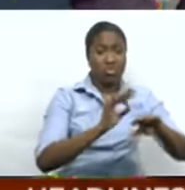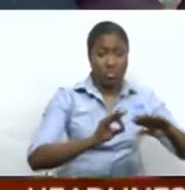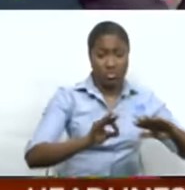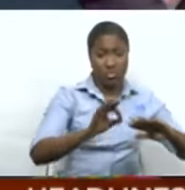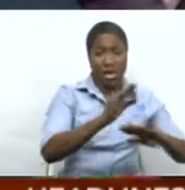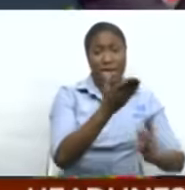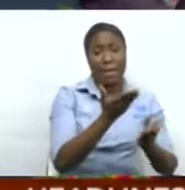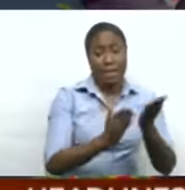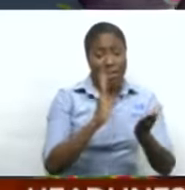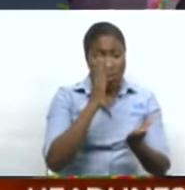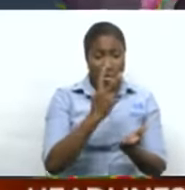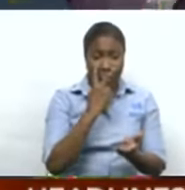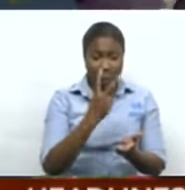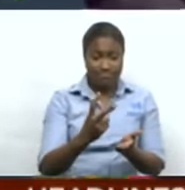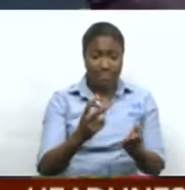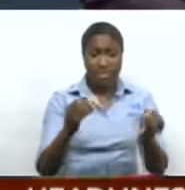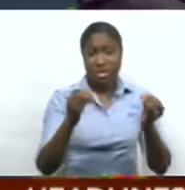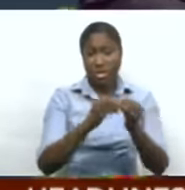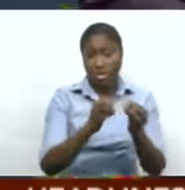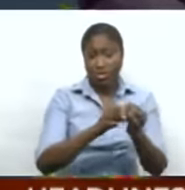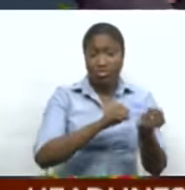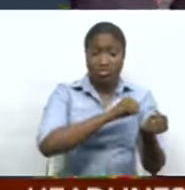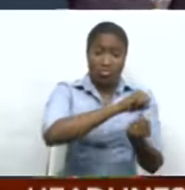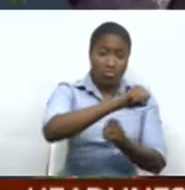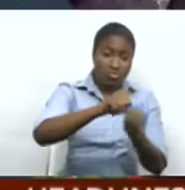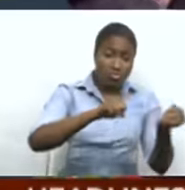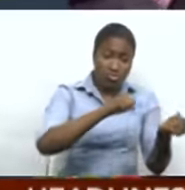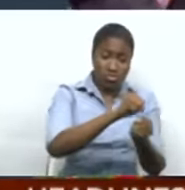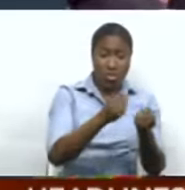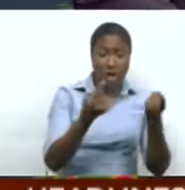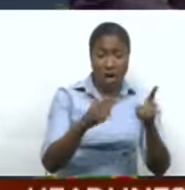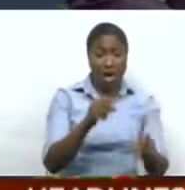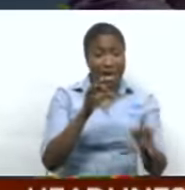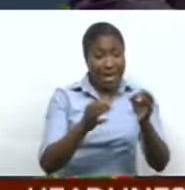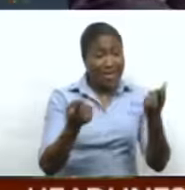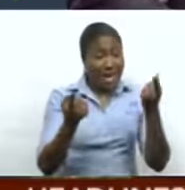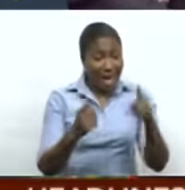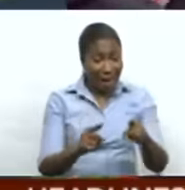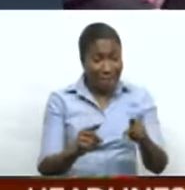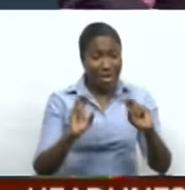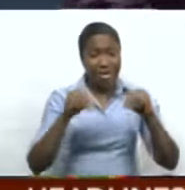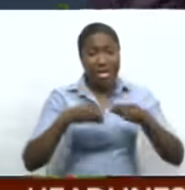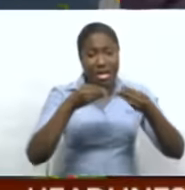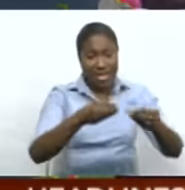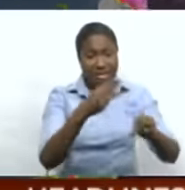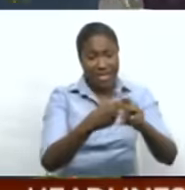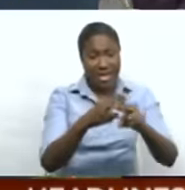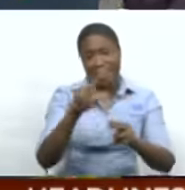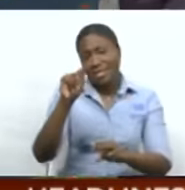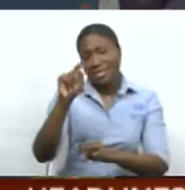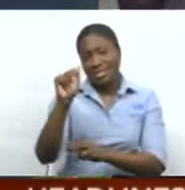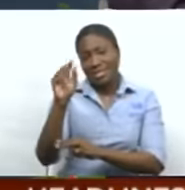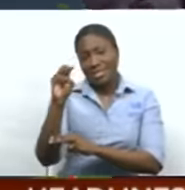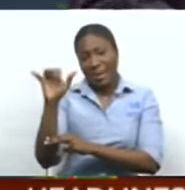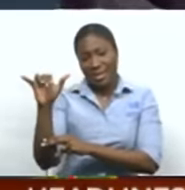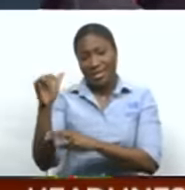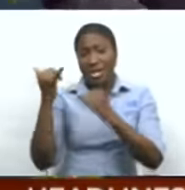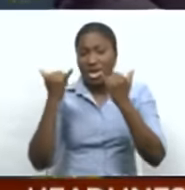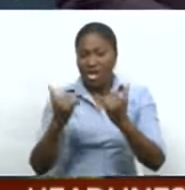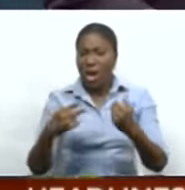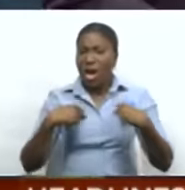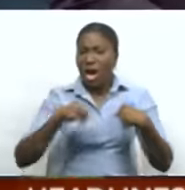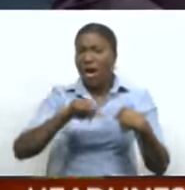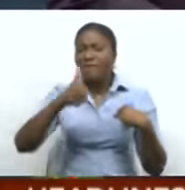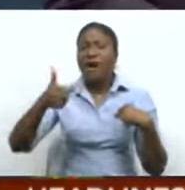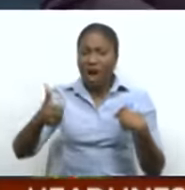we could see tropical depression or tropical storm form. And if it does form, it will be called TAMI. Meanwhile, have tropical storms shown, barely